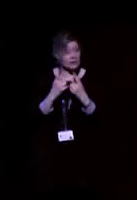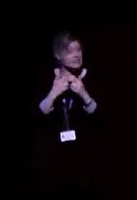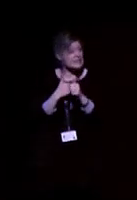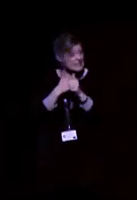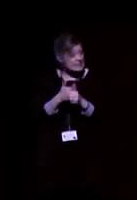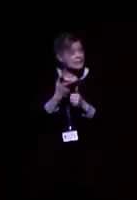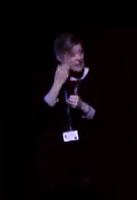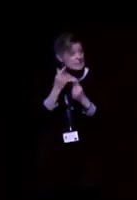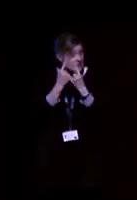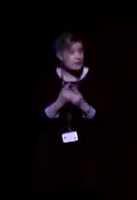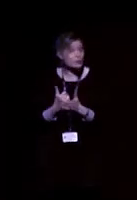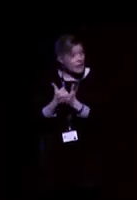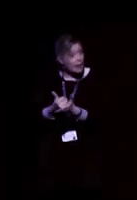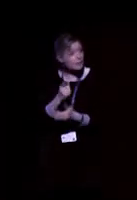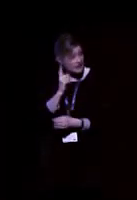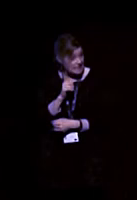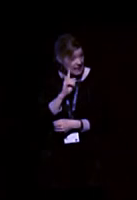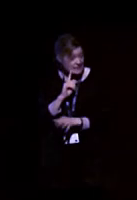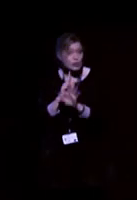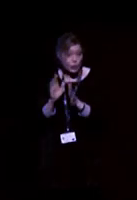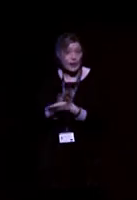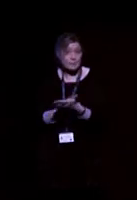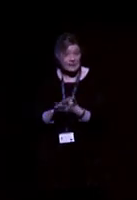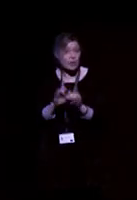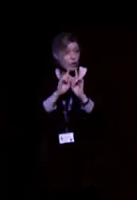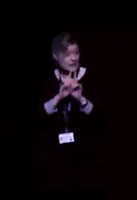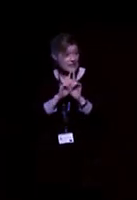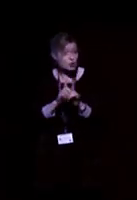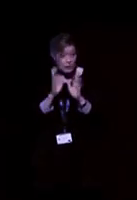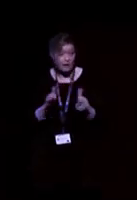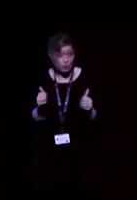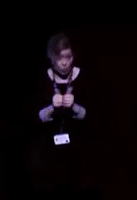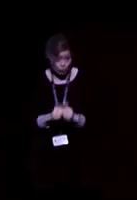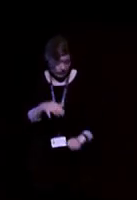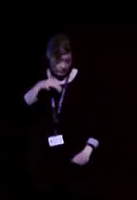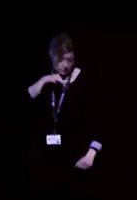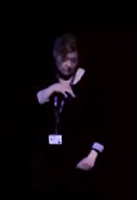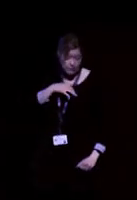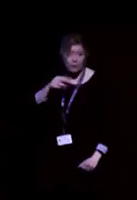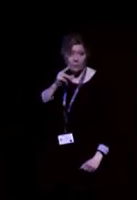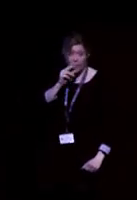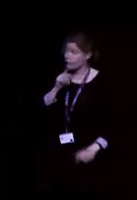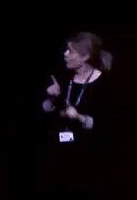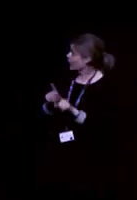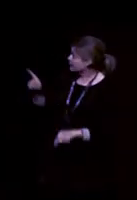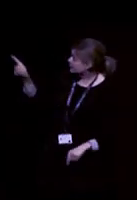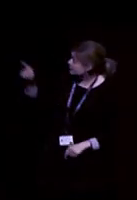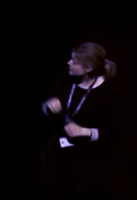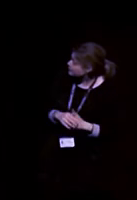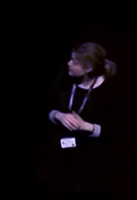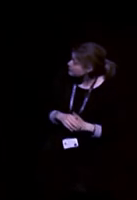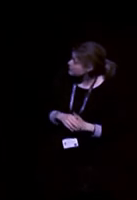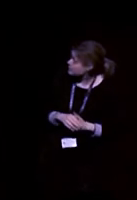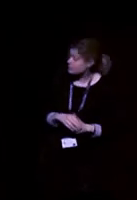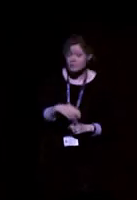So she would need to give the teacher a microphone, like the microphone's on the screen there, to wear. And that